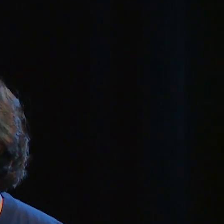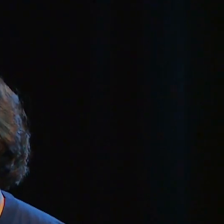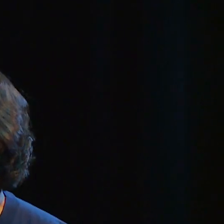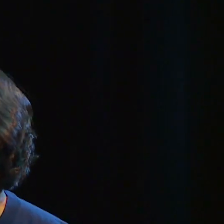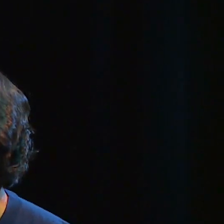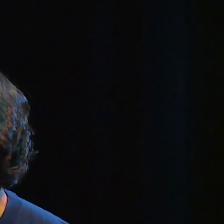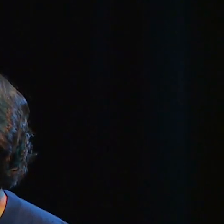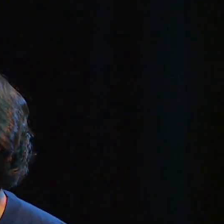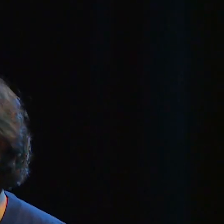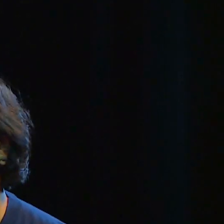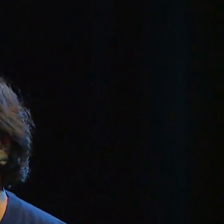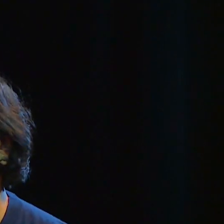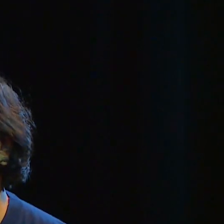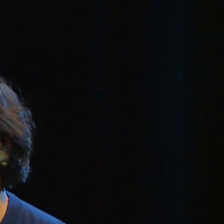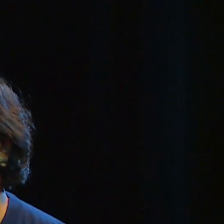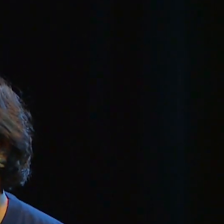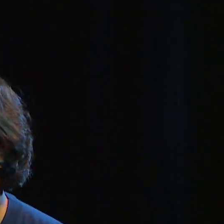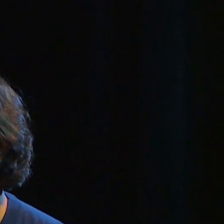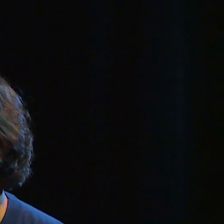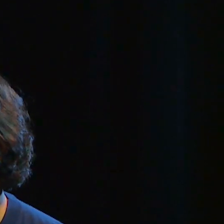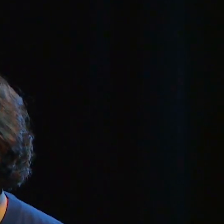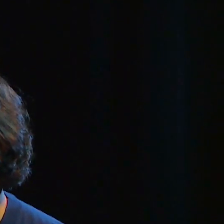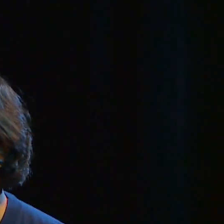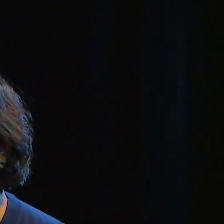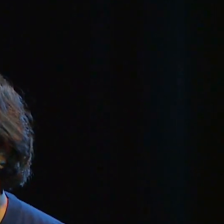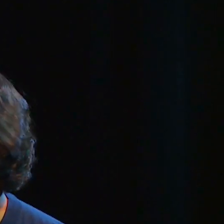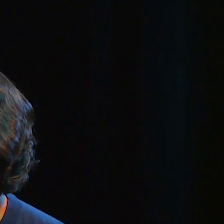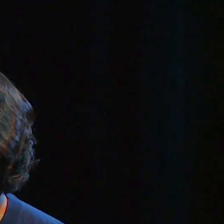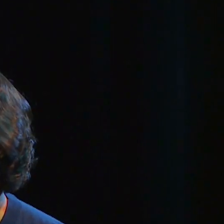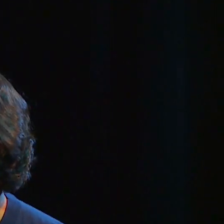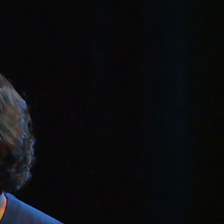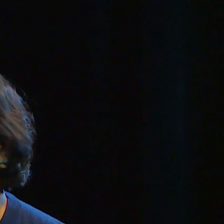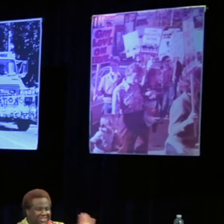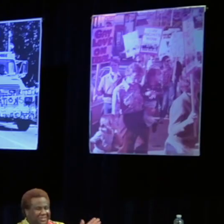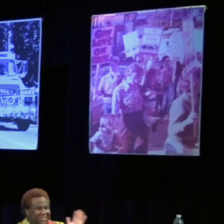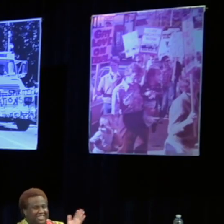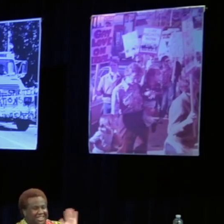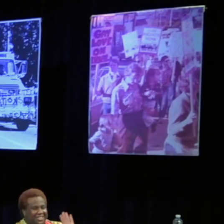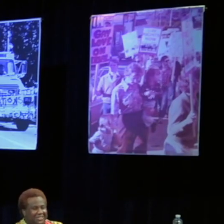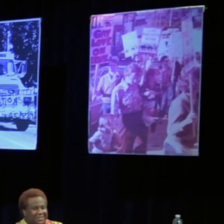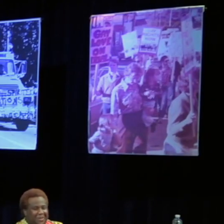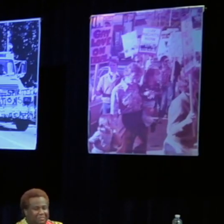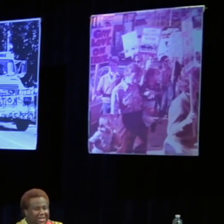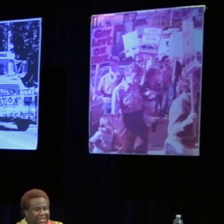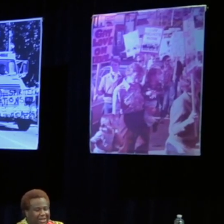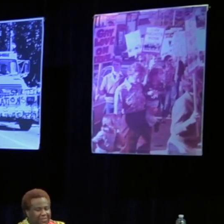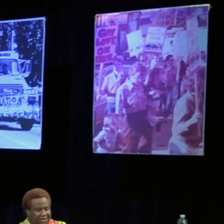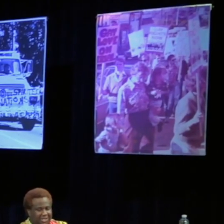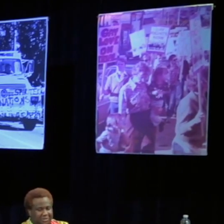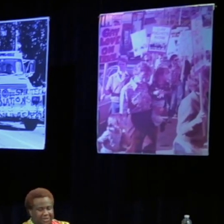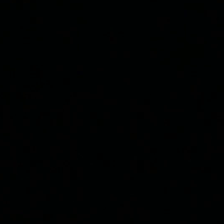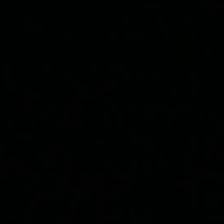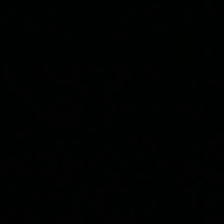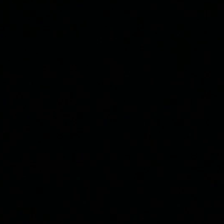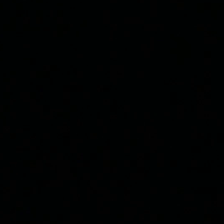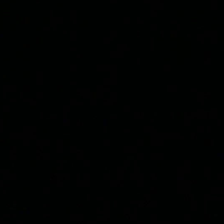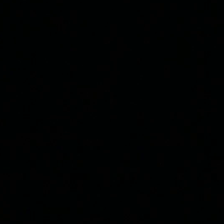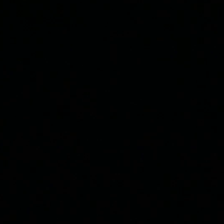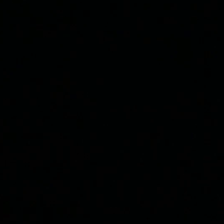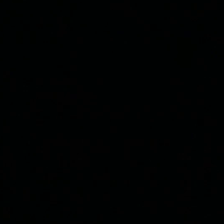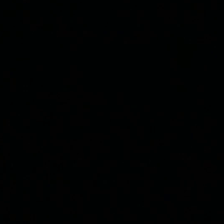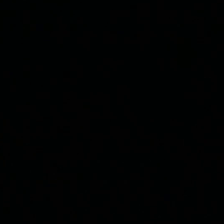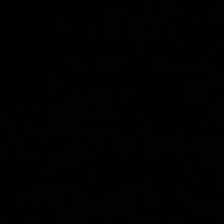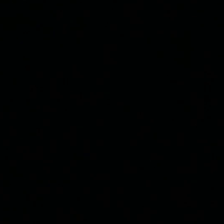did come out in Vancouver, what that was like for you. I'll do it. My coming out experience, I